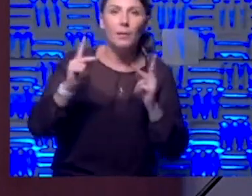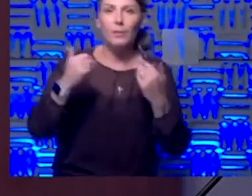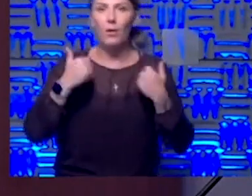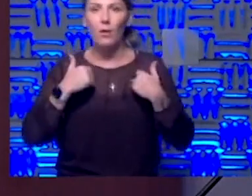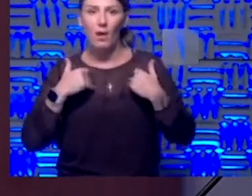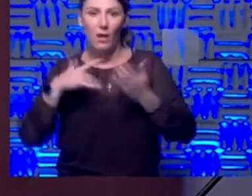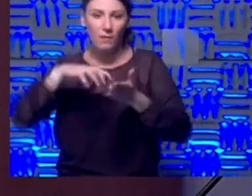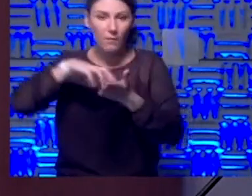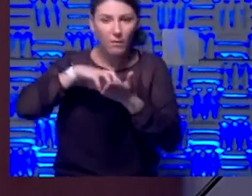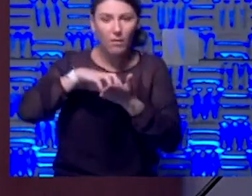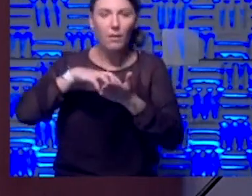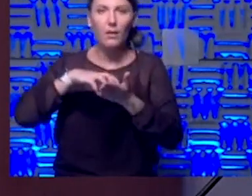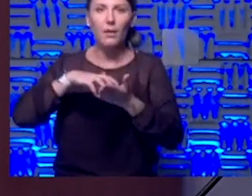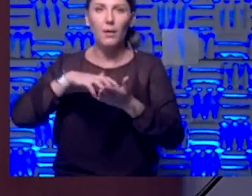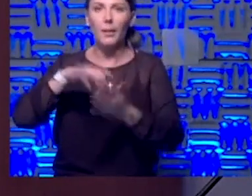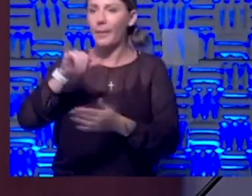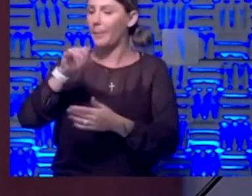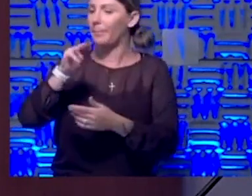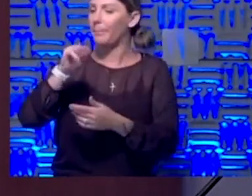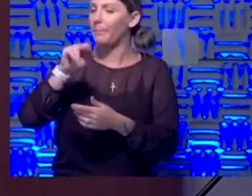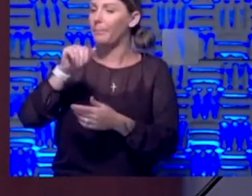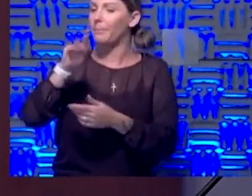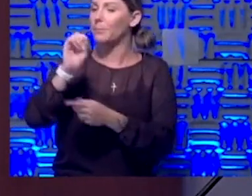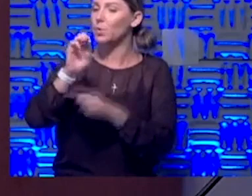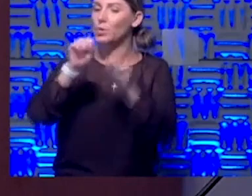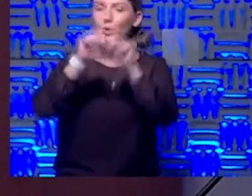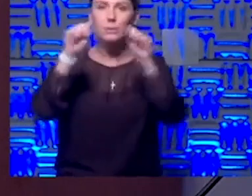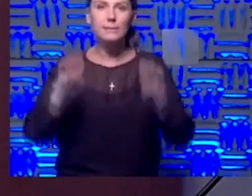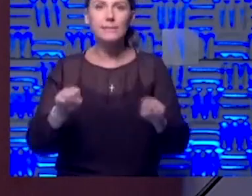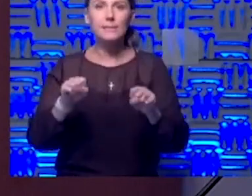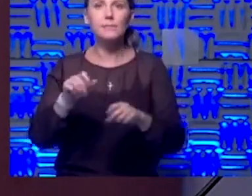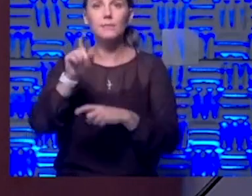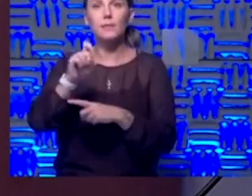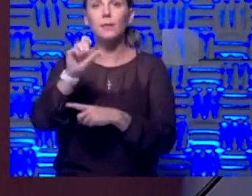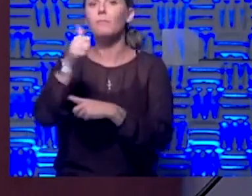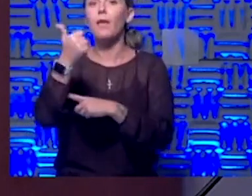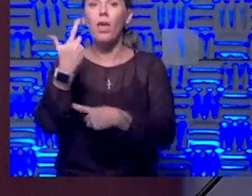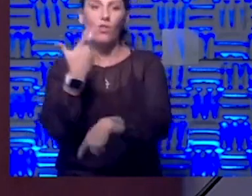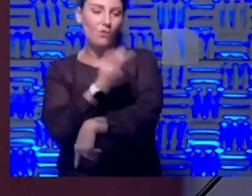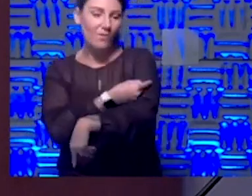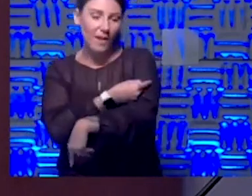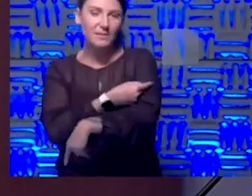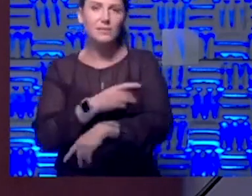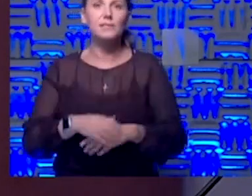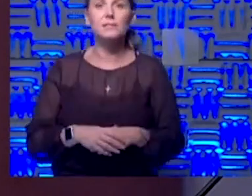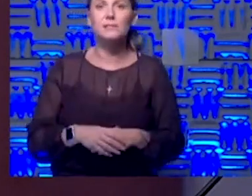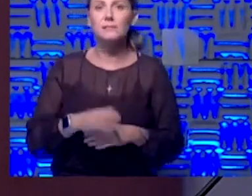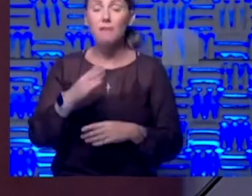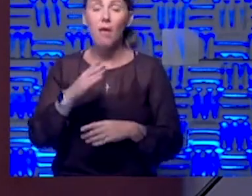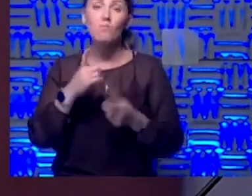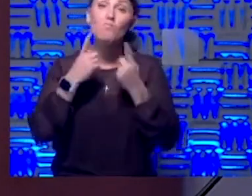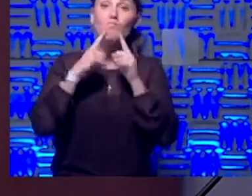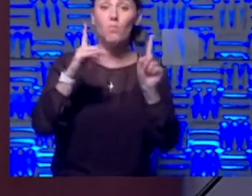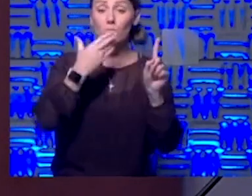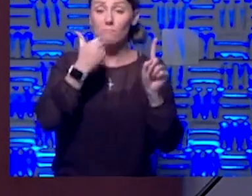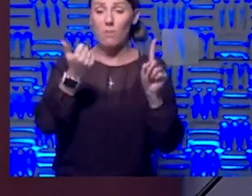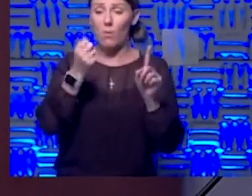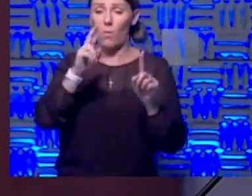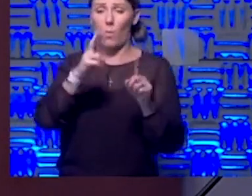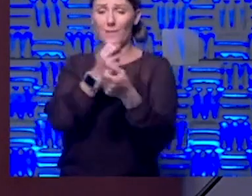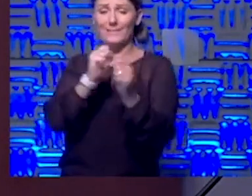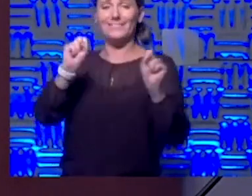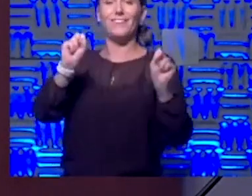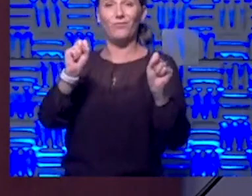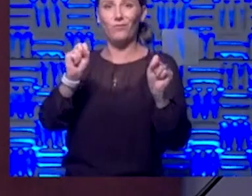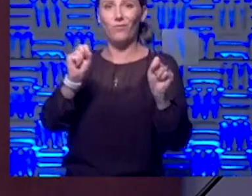And so there are going to need to be other vaccines that may work better or safer in those